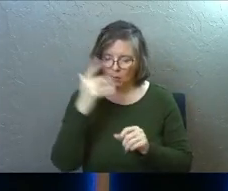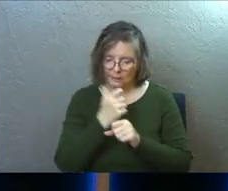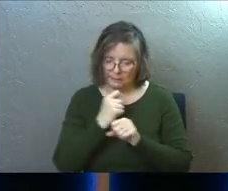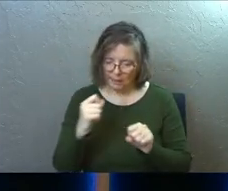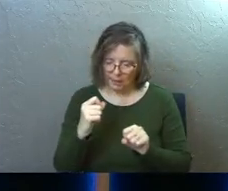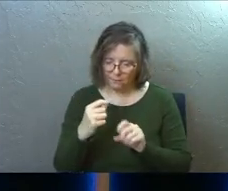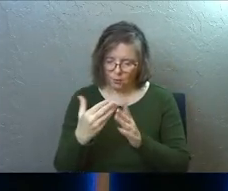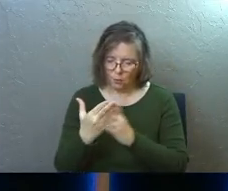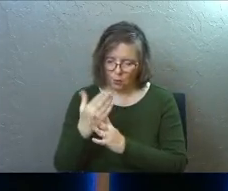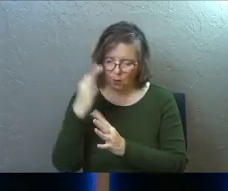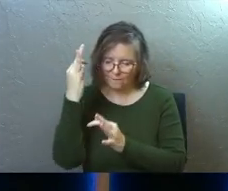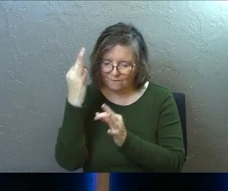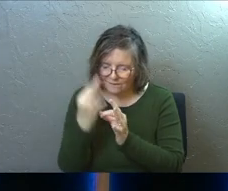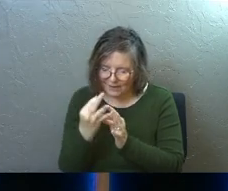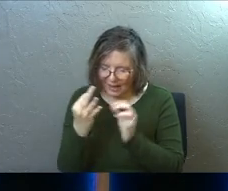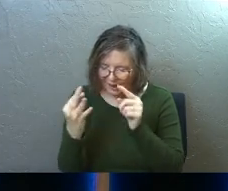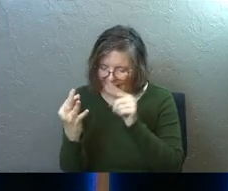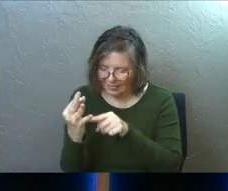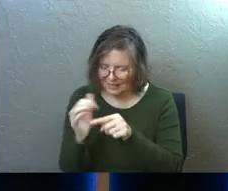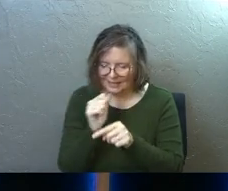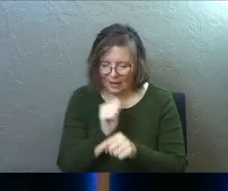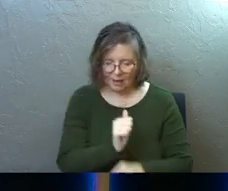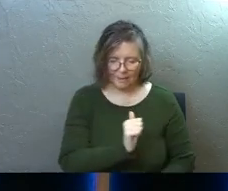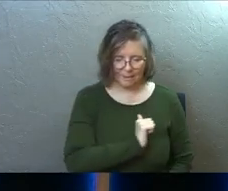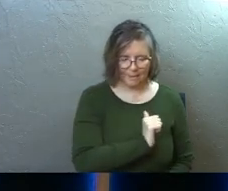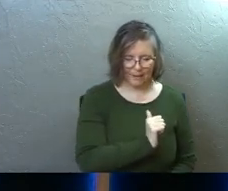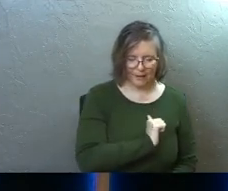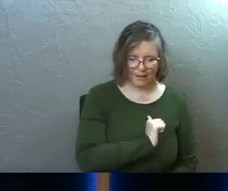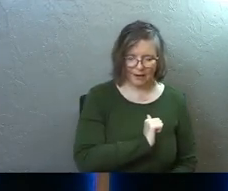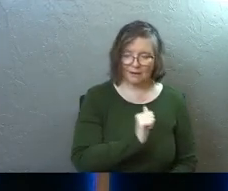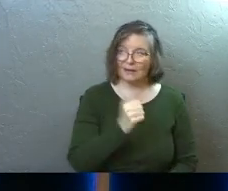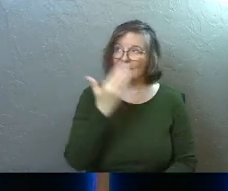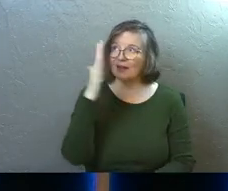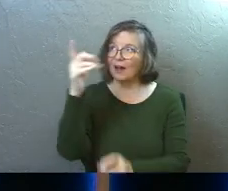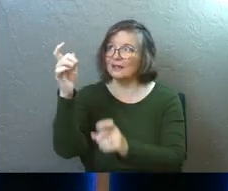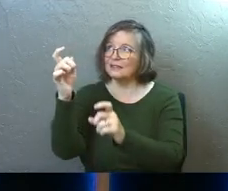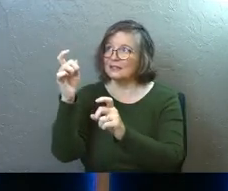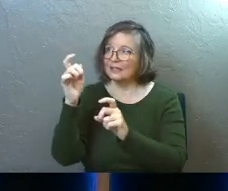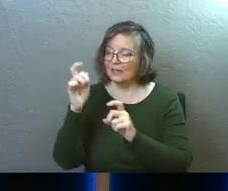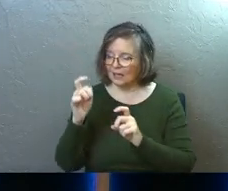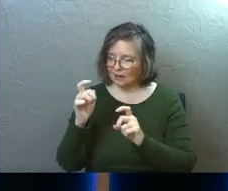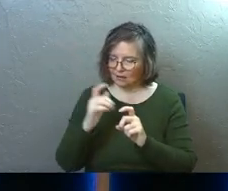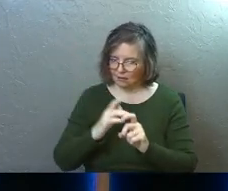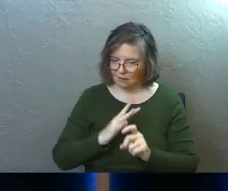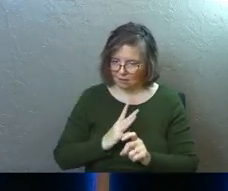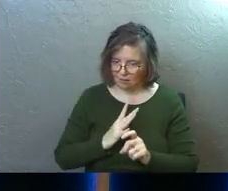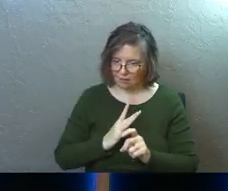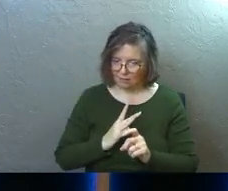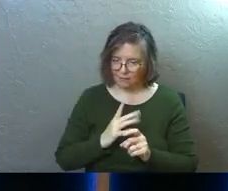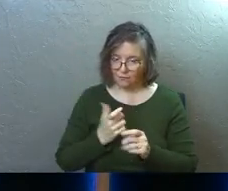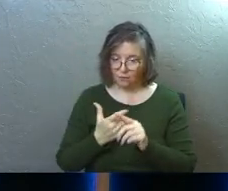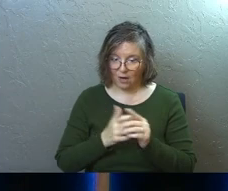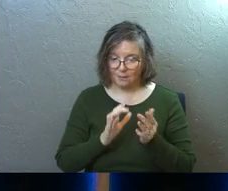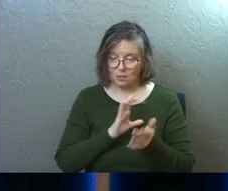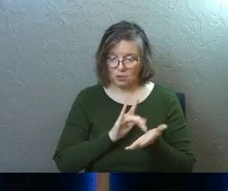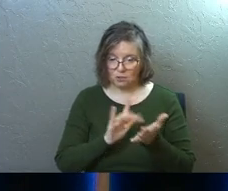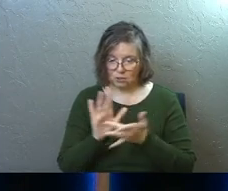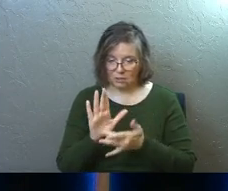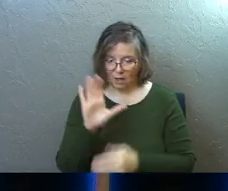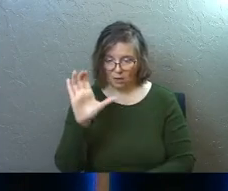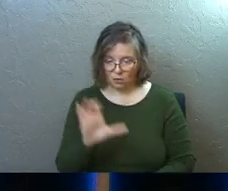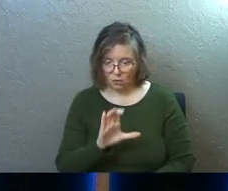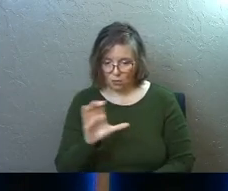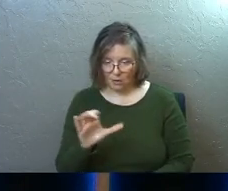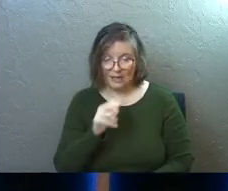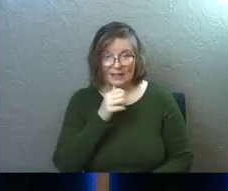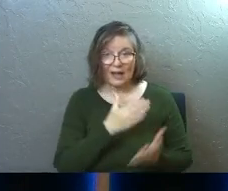You have been saved through faith. This is not from yourselves. It is the gift of God, the gift of Jesus on the cross for you, not by works